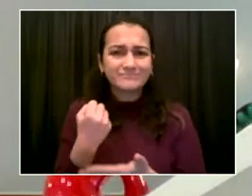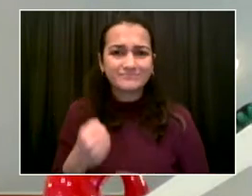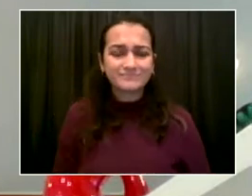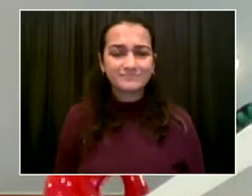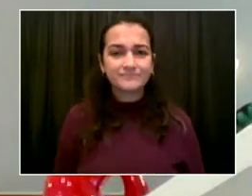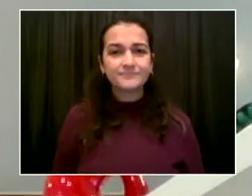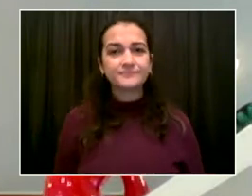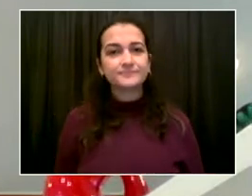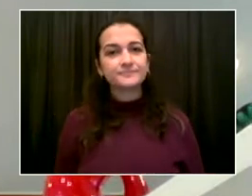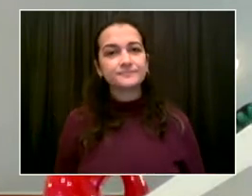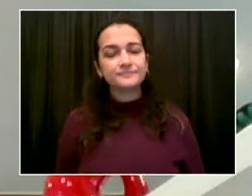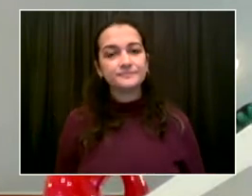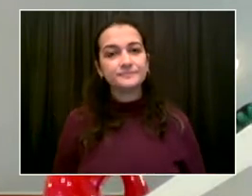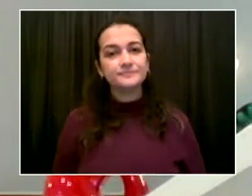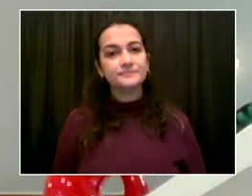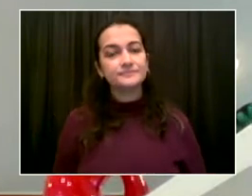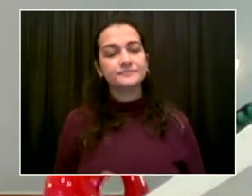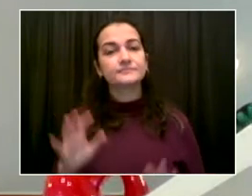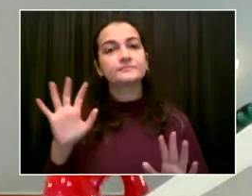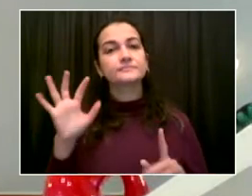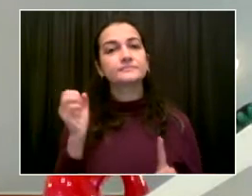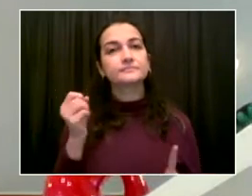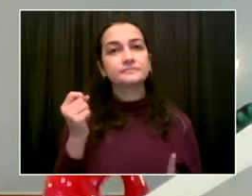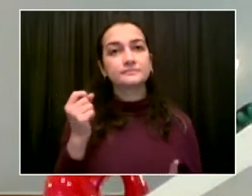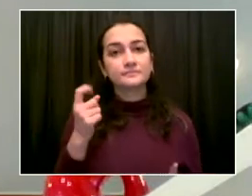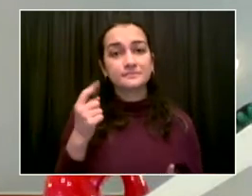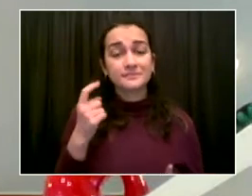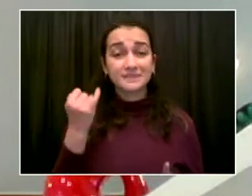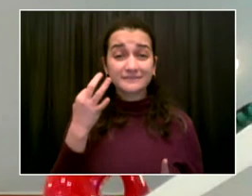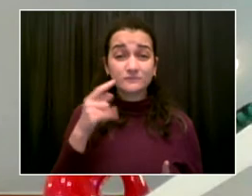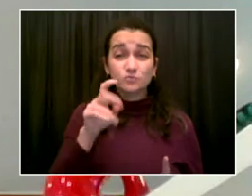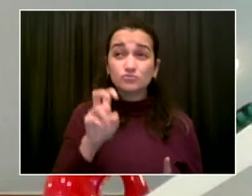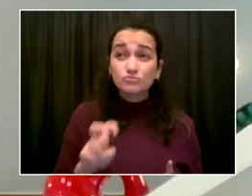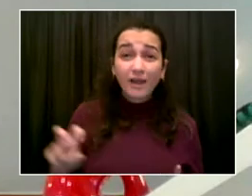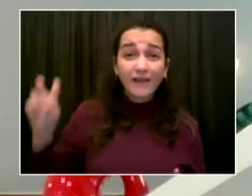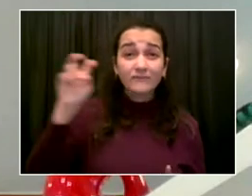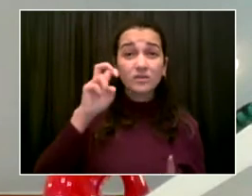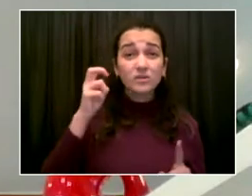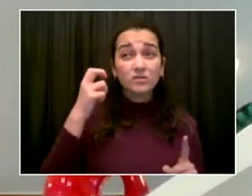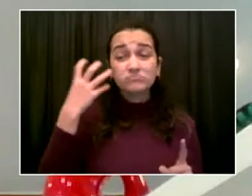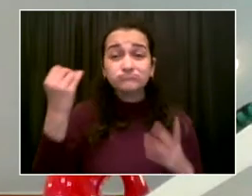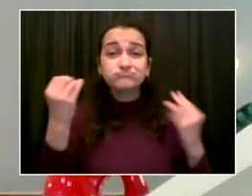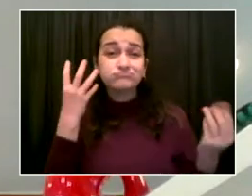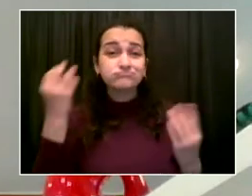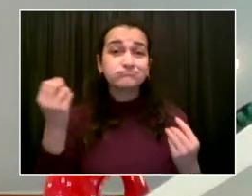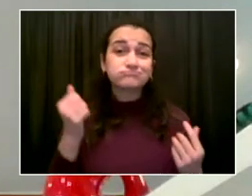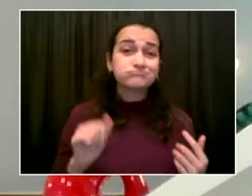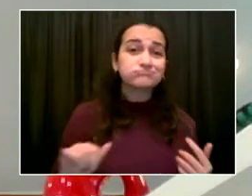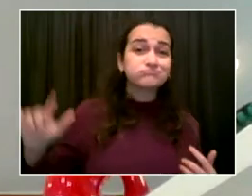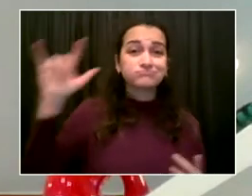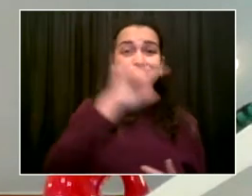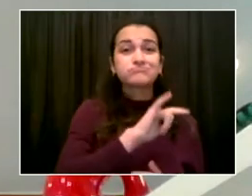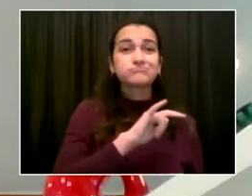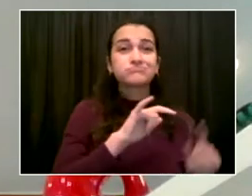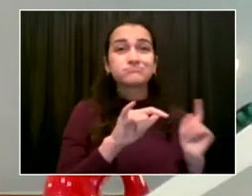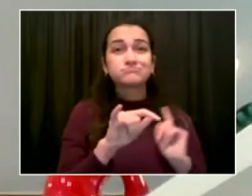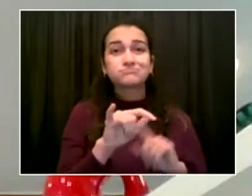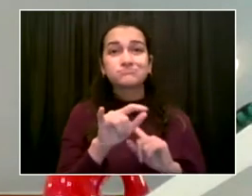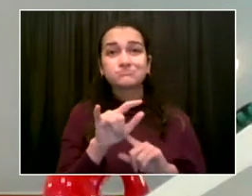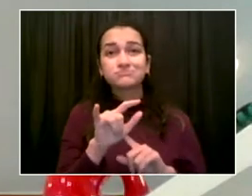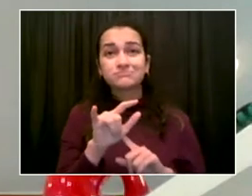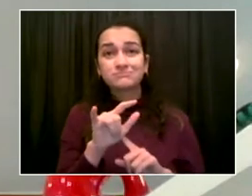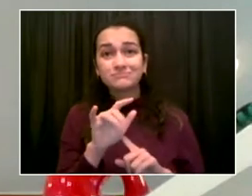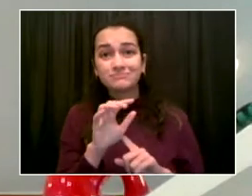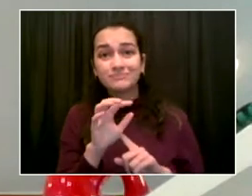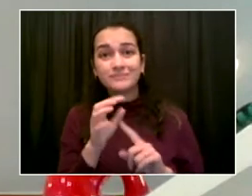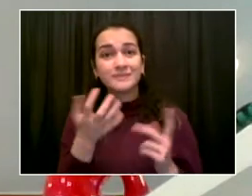protection. Especially if you're a traveler coming from one of these countries, get tested to know if you have COVID to keep your family safe, and we're willing to do everything in our power